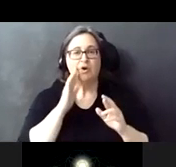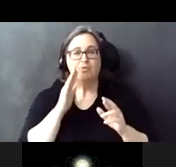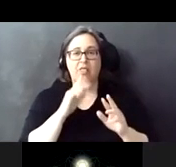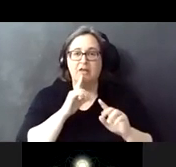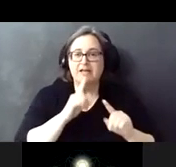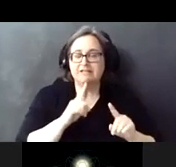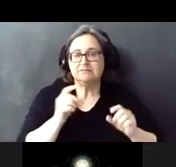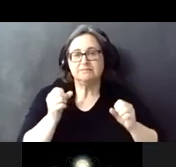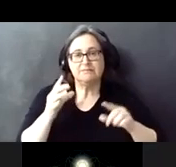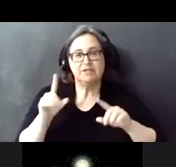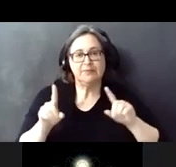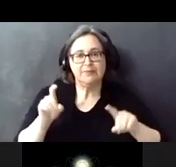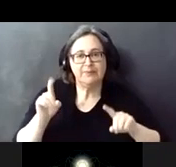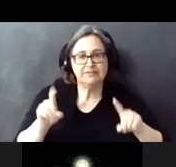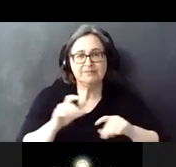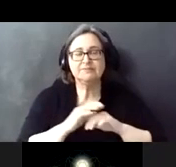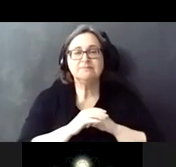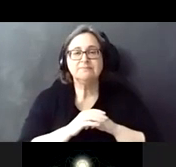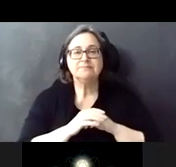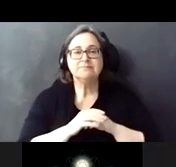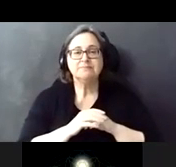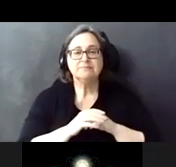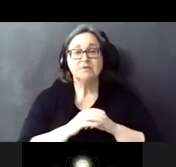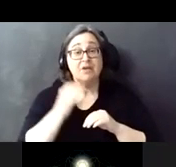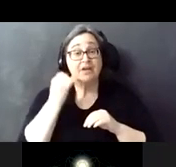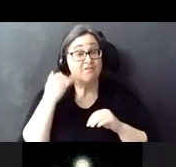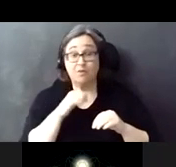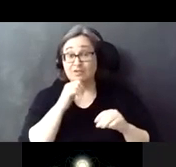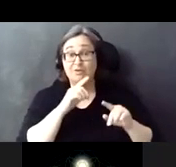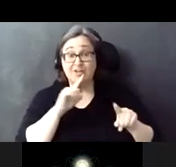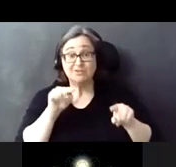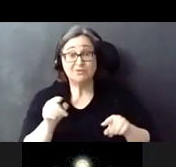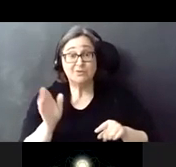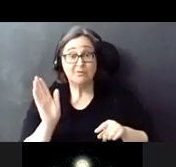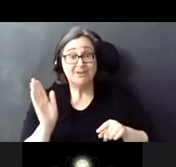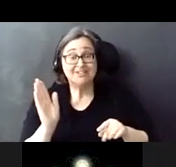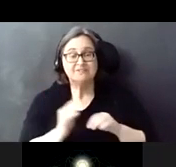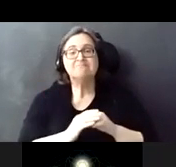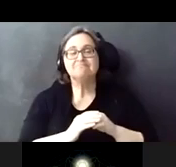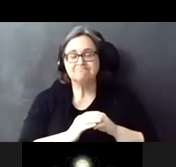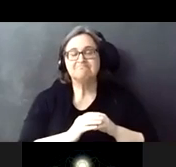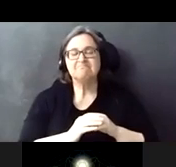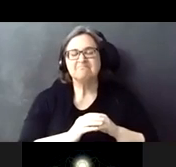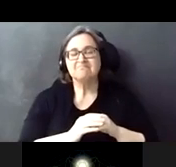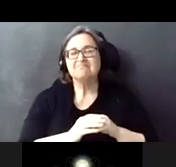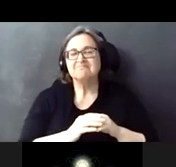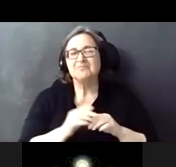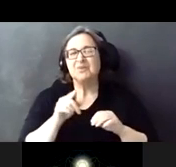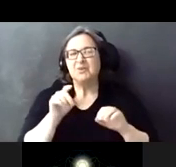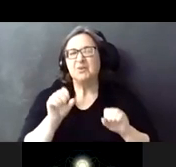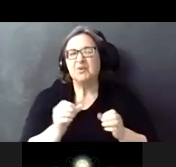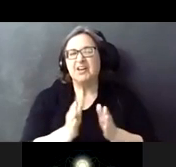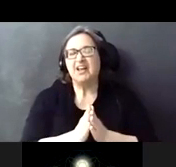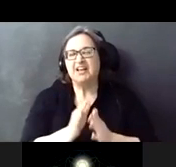a lot of those questions. And if we don't in our presentation, you will be able to ask